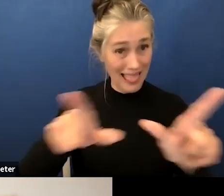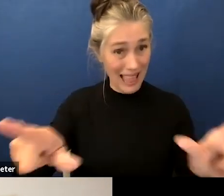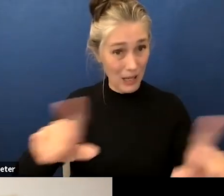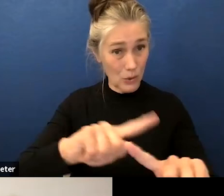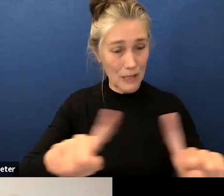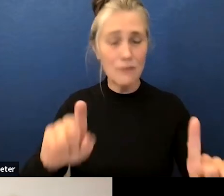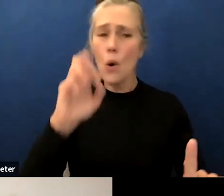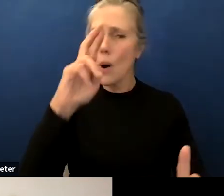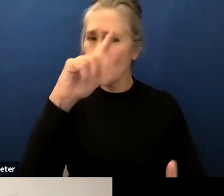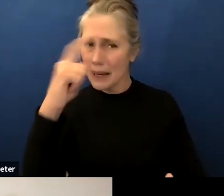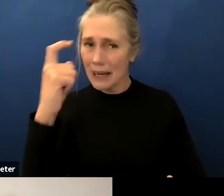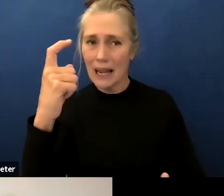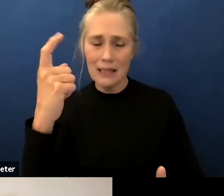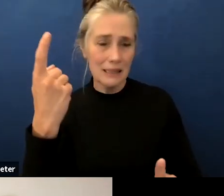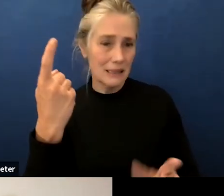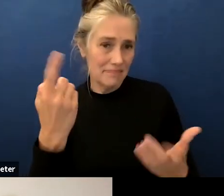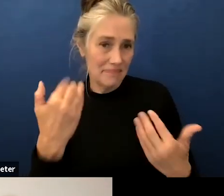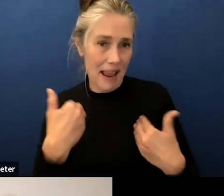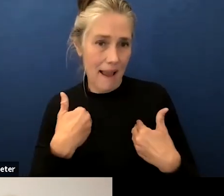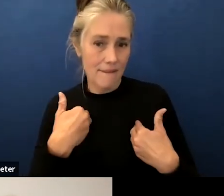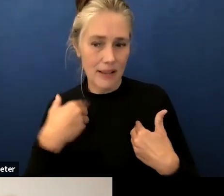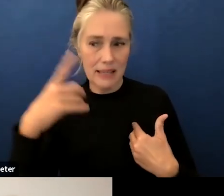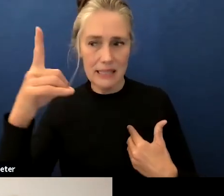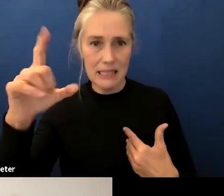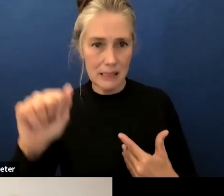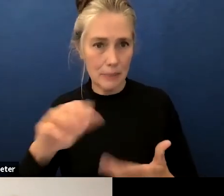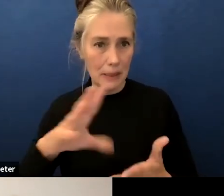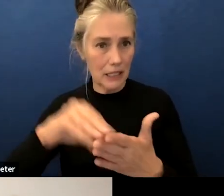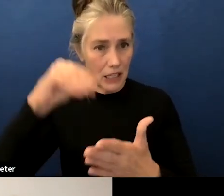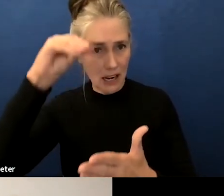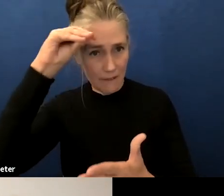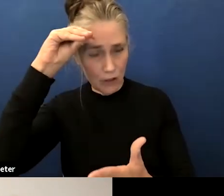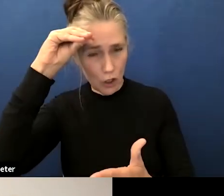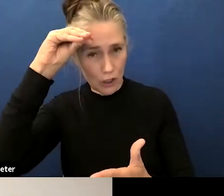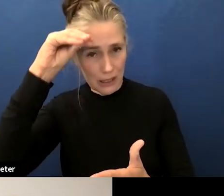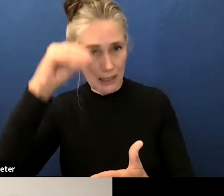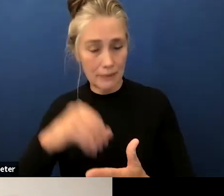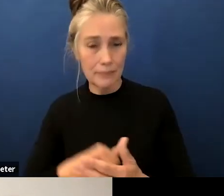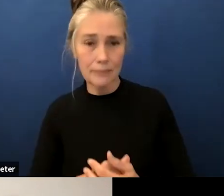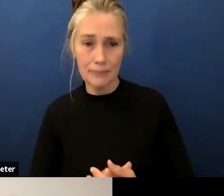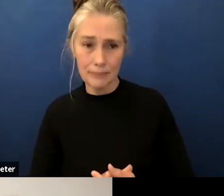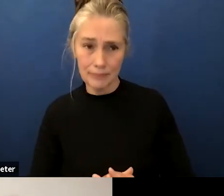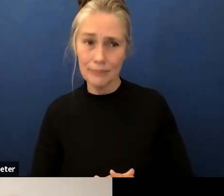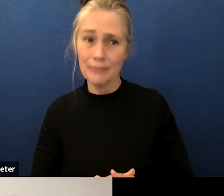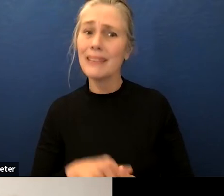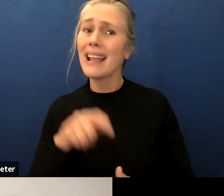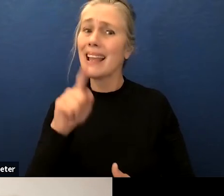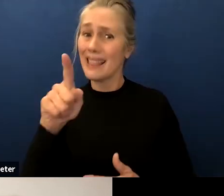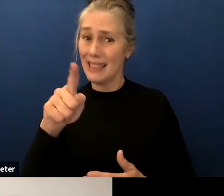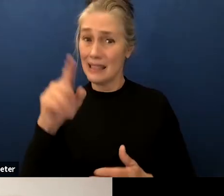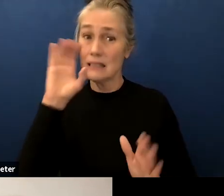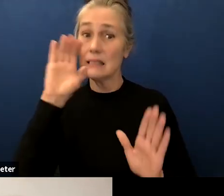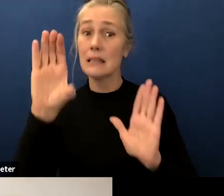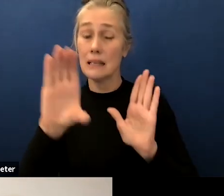i want to take this opportunity because i think this is a powerful slide to illustrate